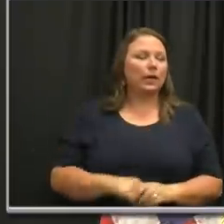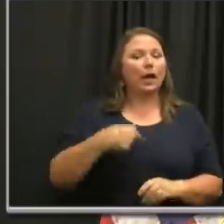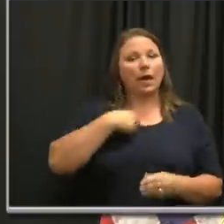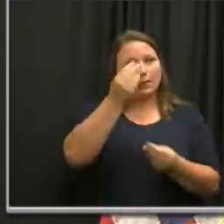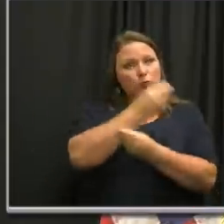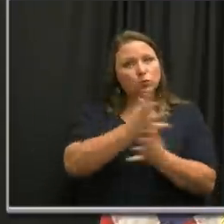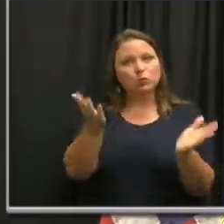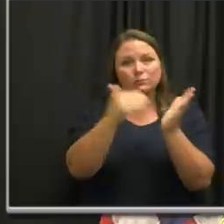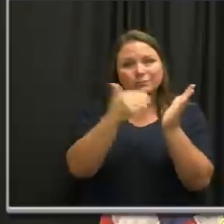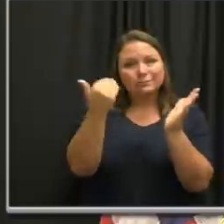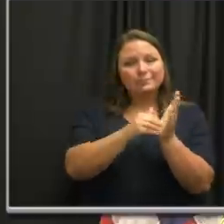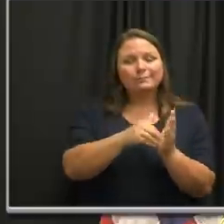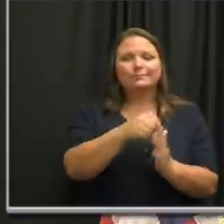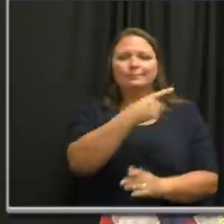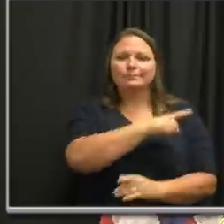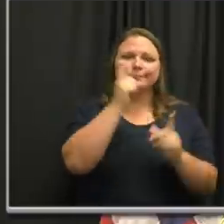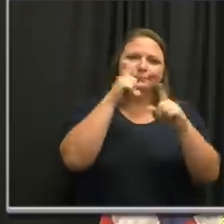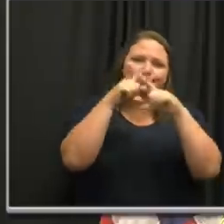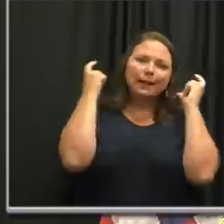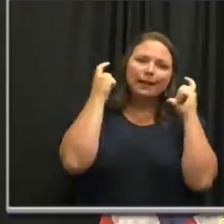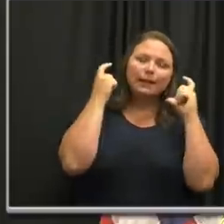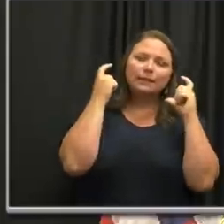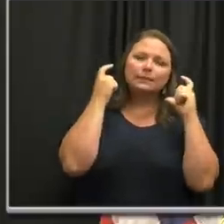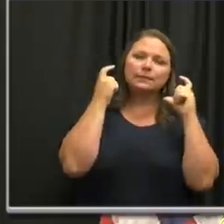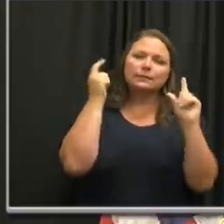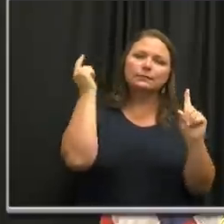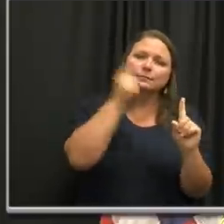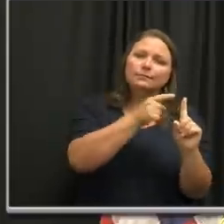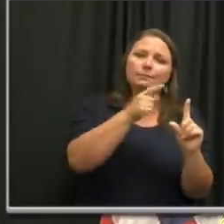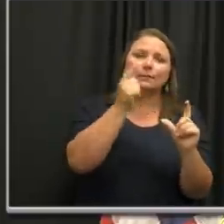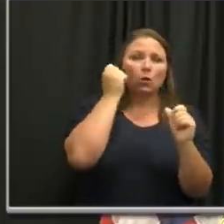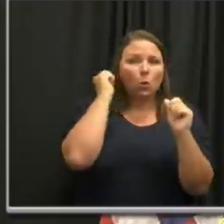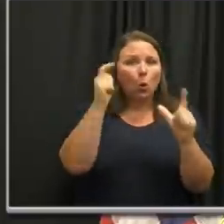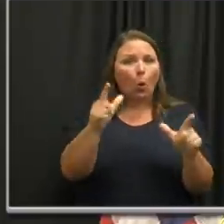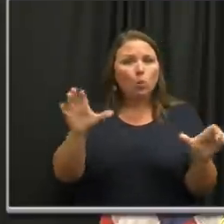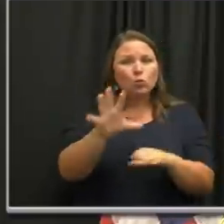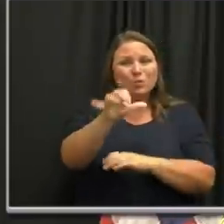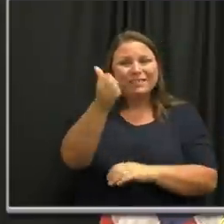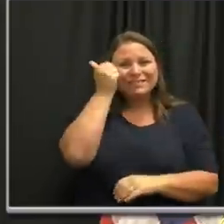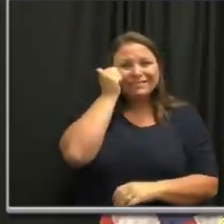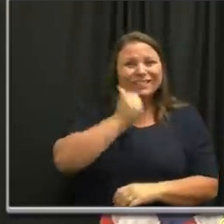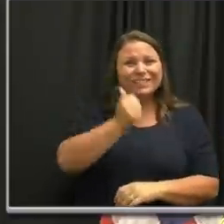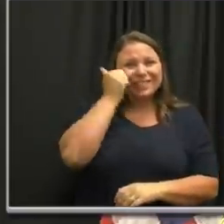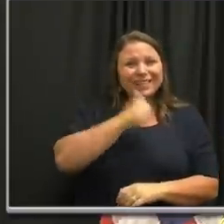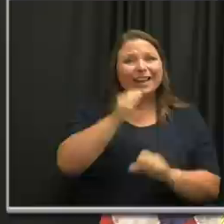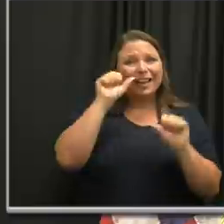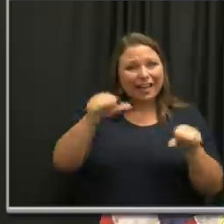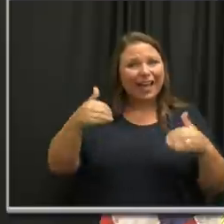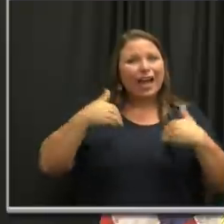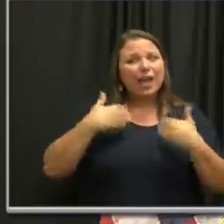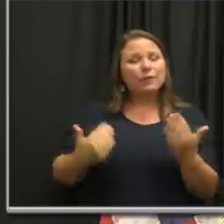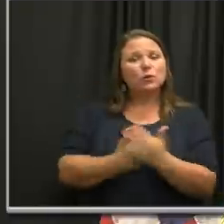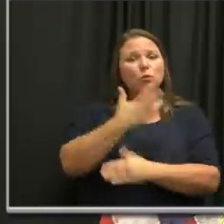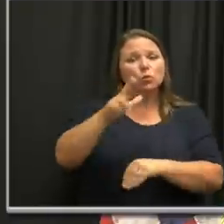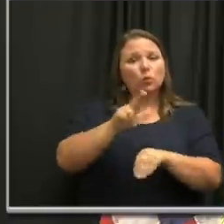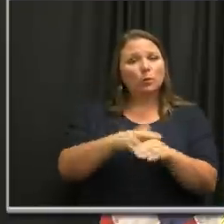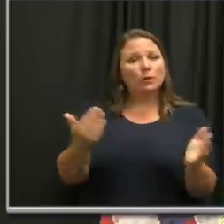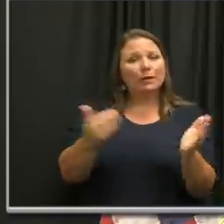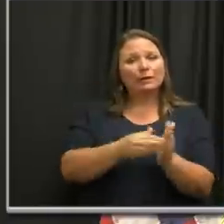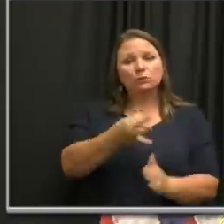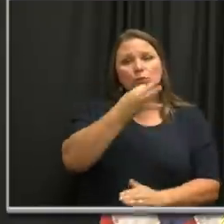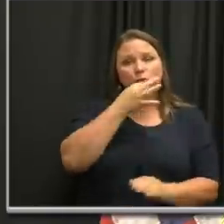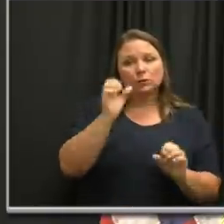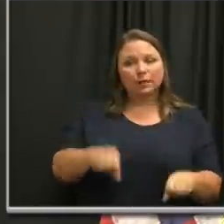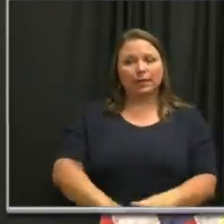me say so many times, wearing one of these, if we would all do it, we can get to a new normal sooner. Thank you.